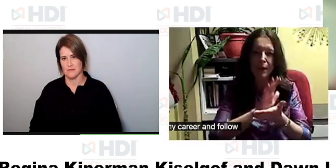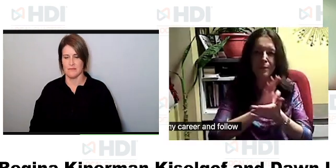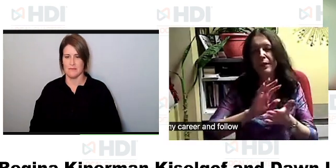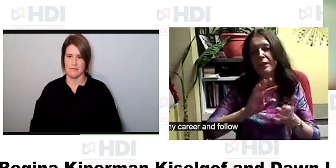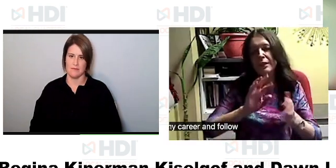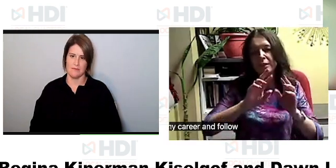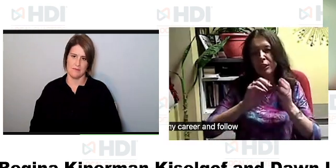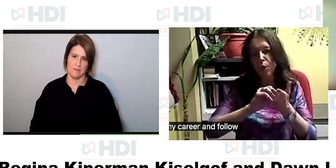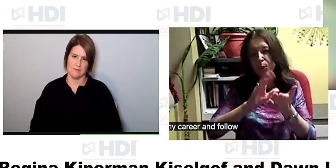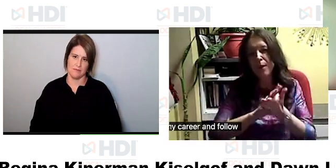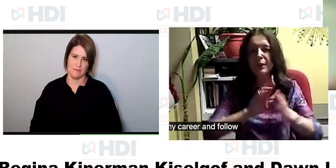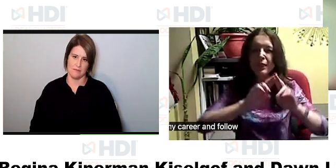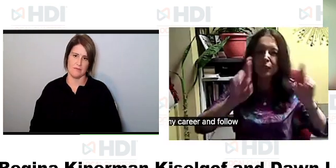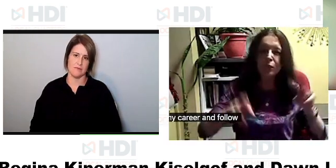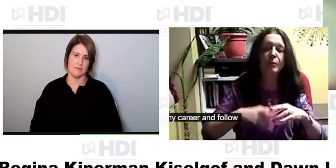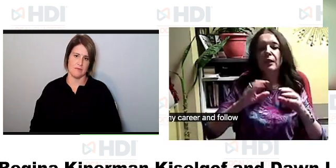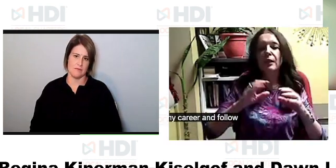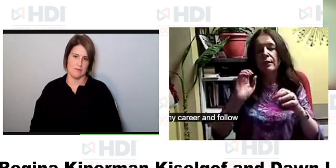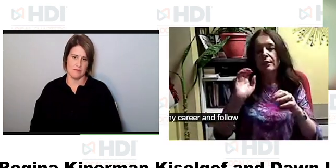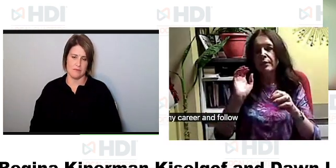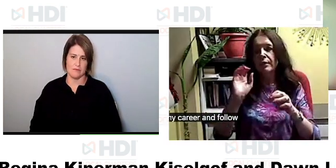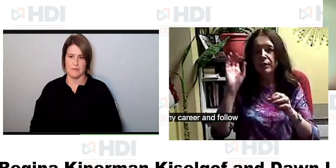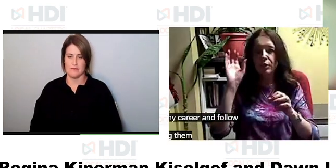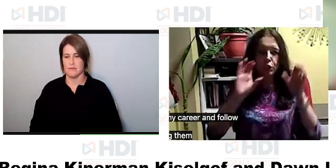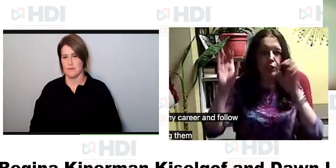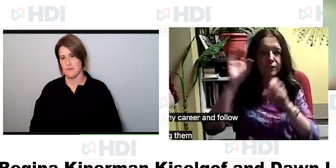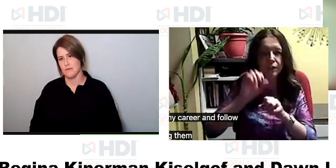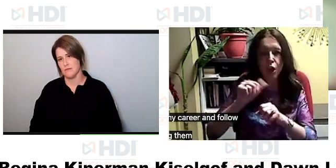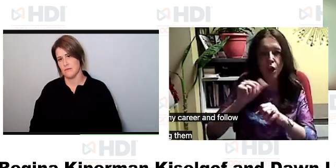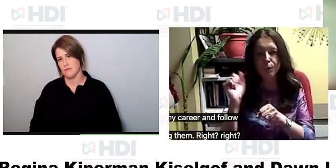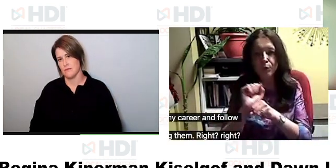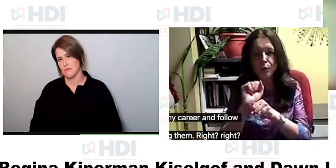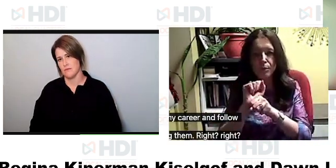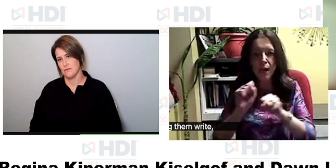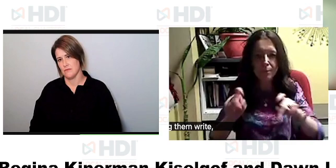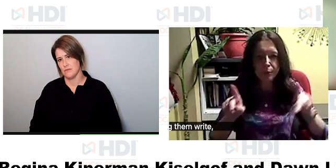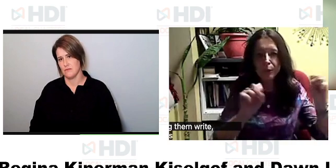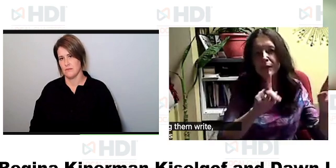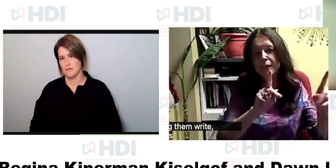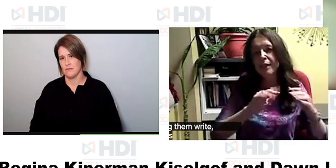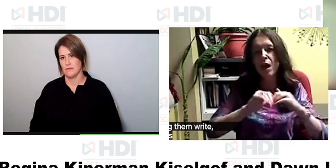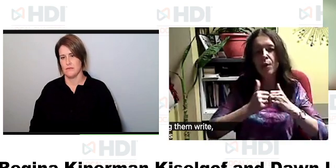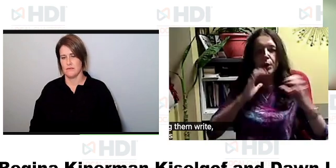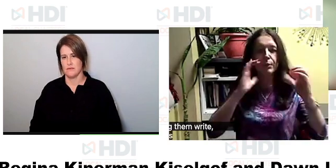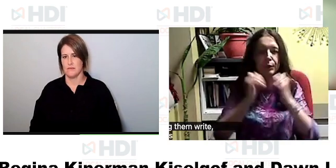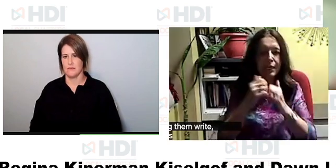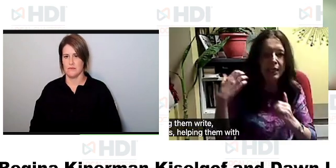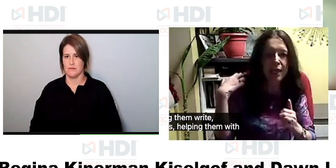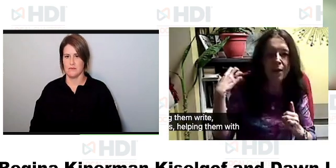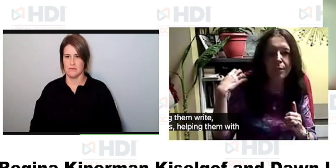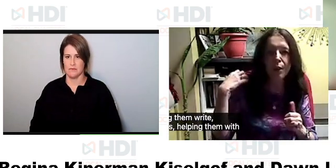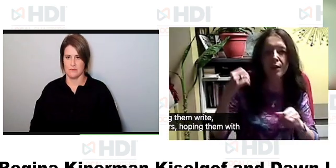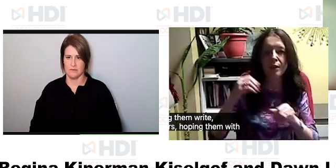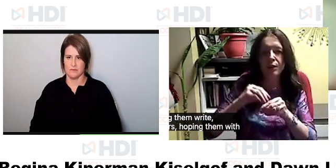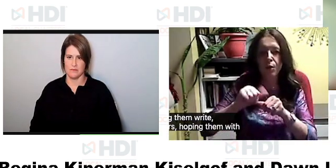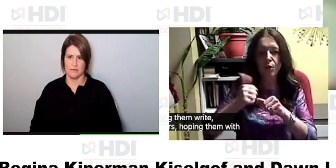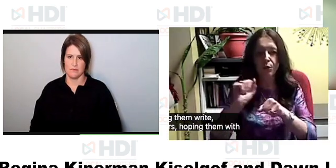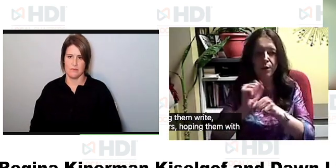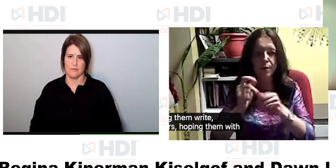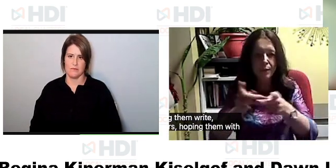working with students helping them write resumes and cover letters helping them with their employment searches